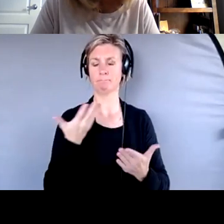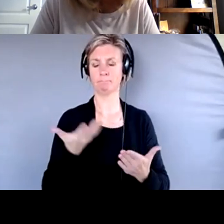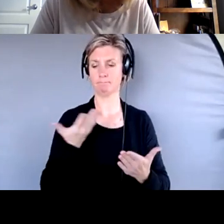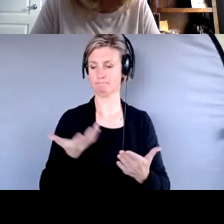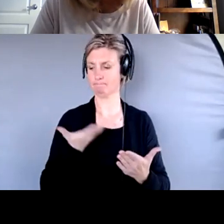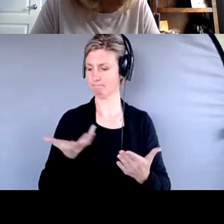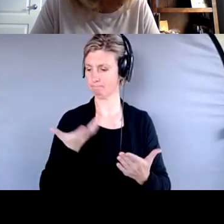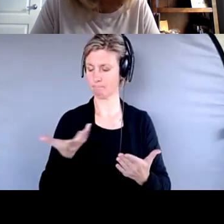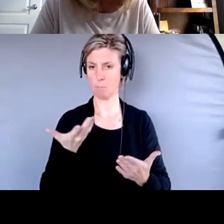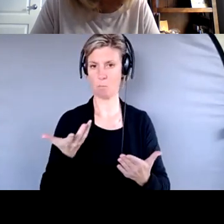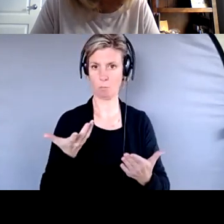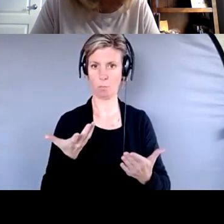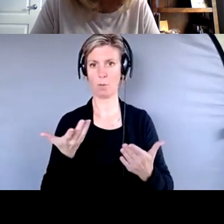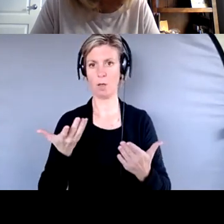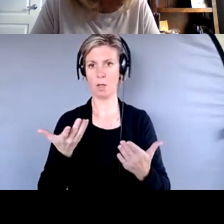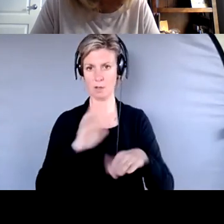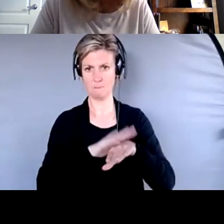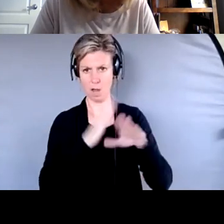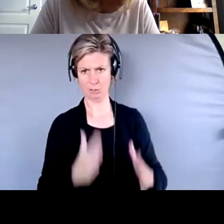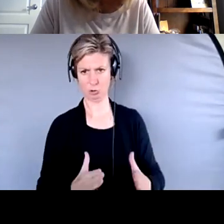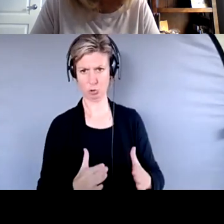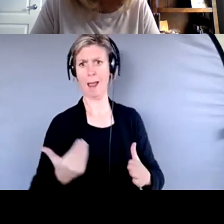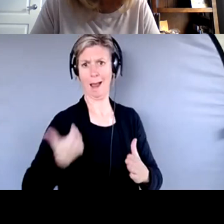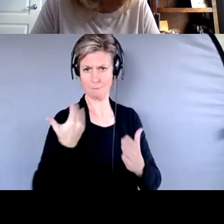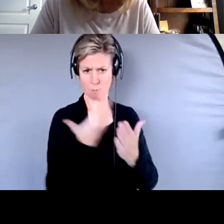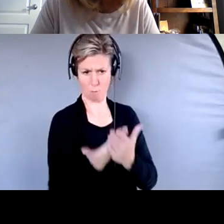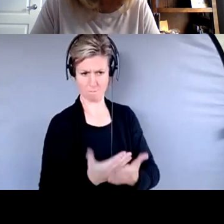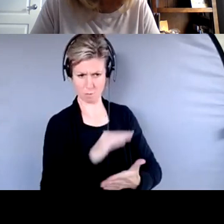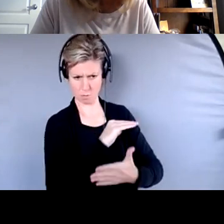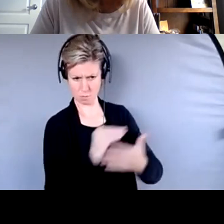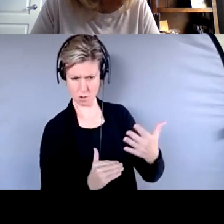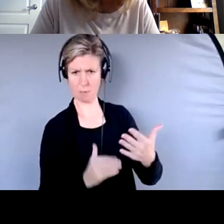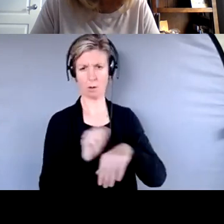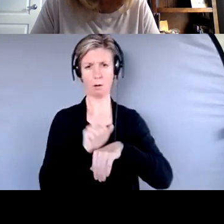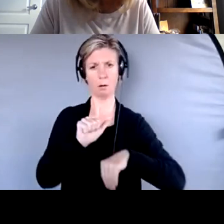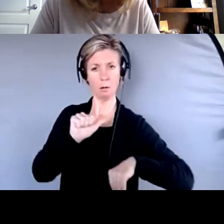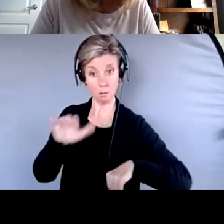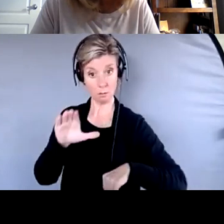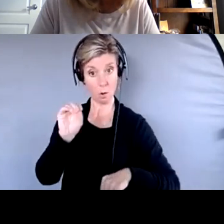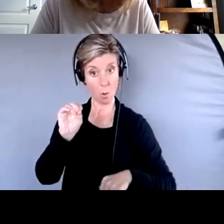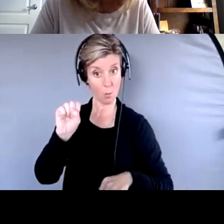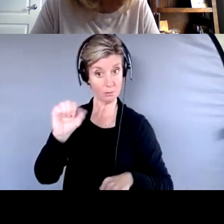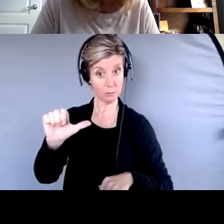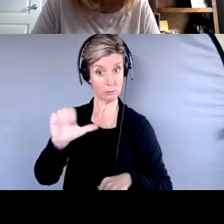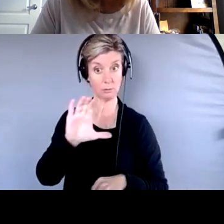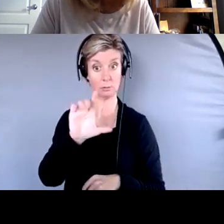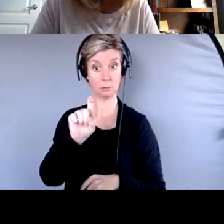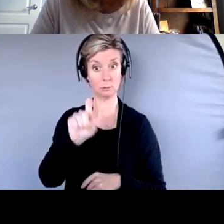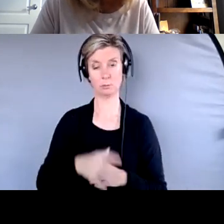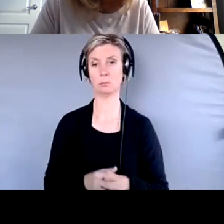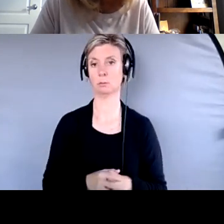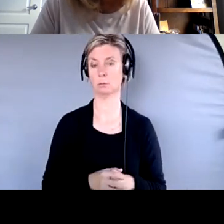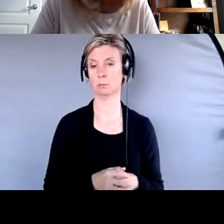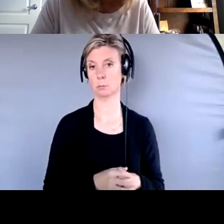um, financial advisor submit that information to the securities commission to make that judgment call or how does that